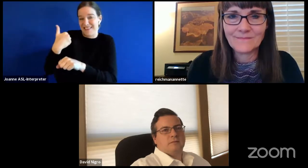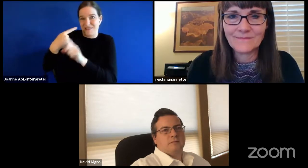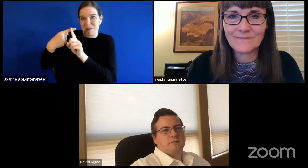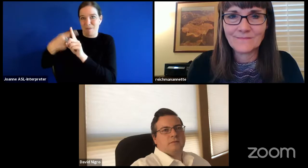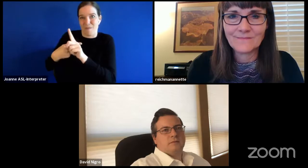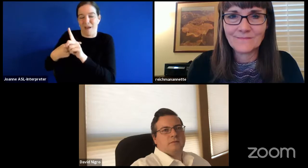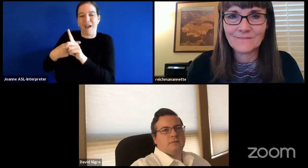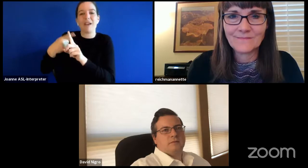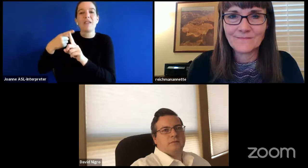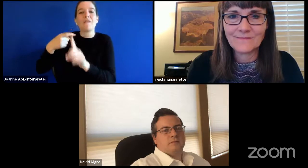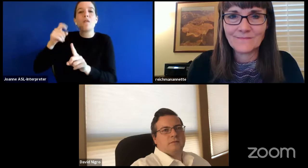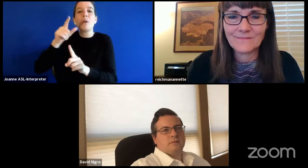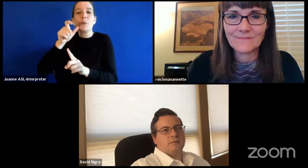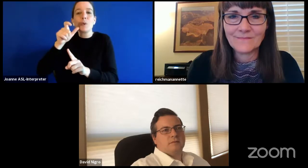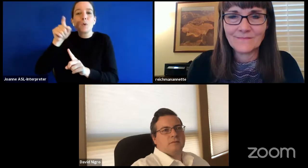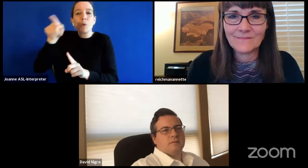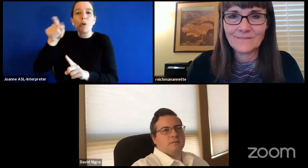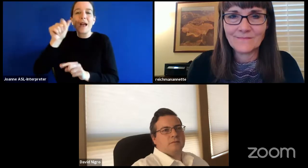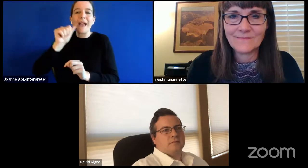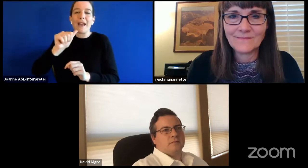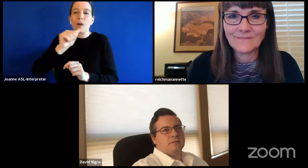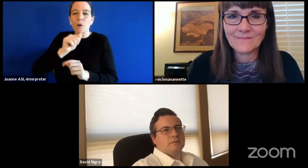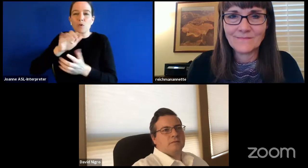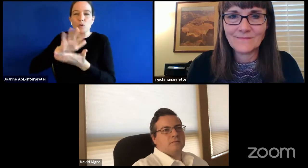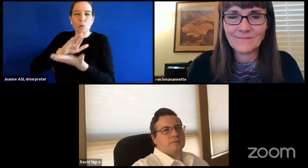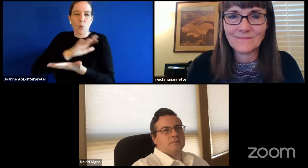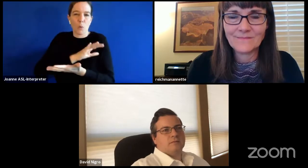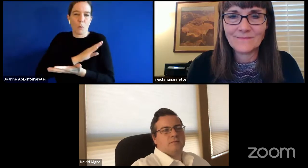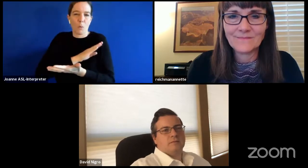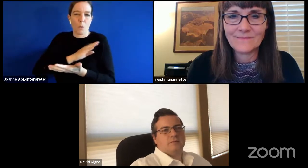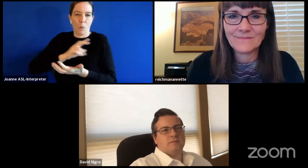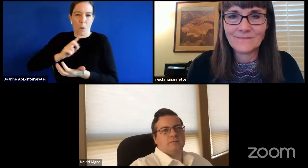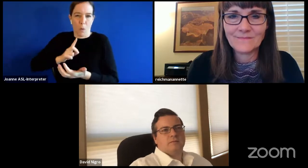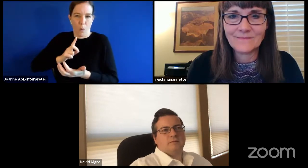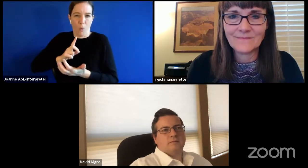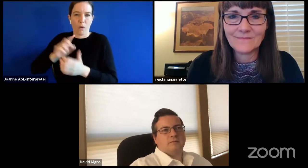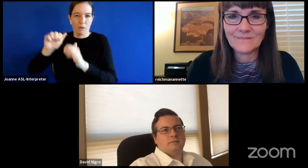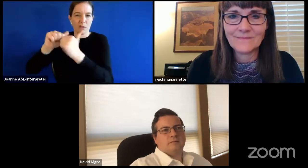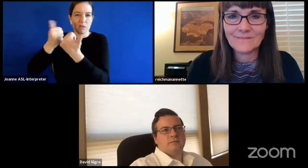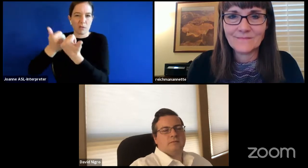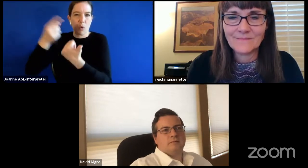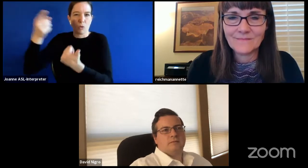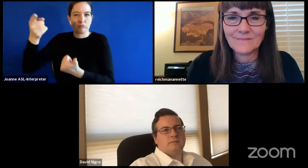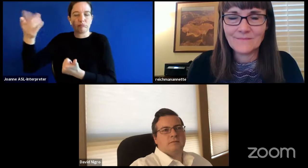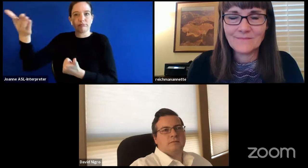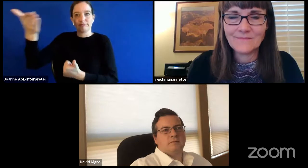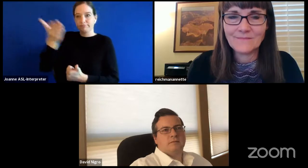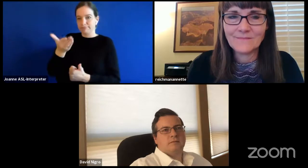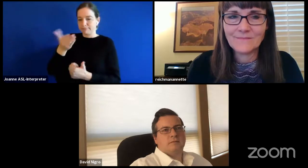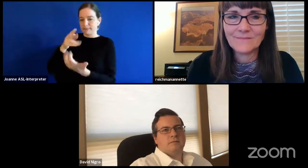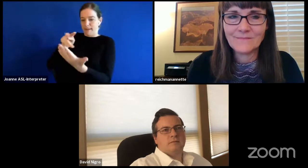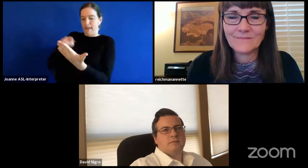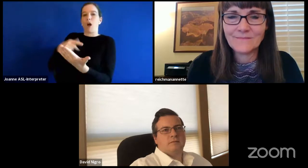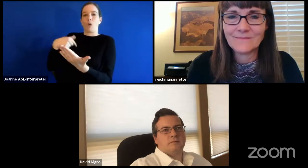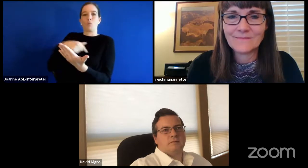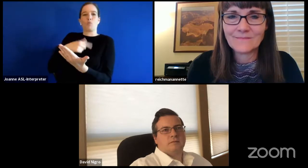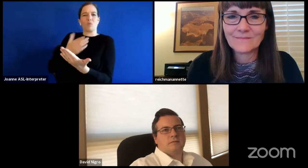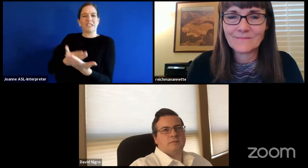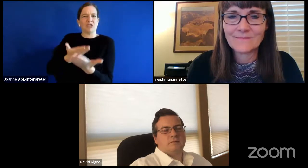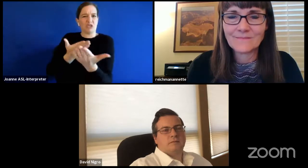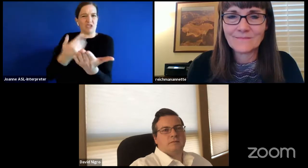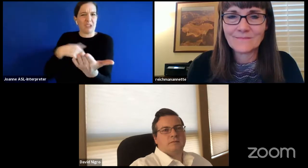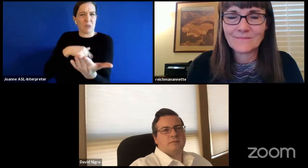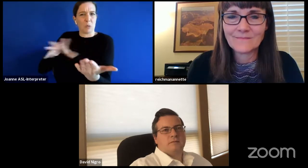boards association we are recommending its adoption the uh the staff